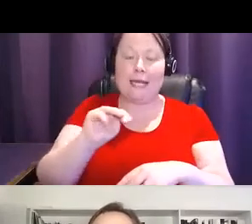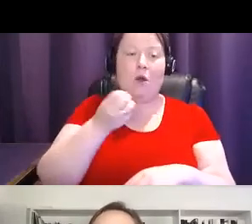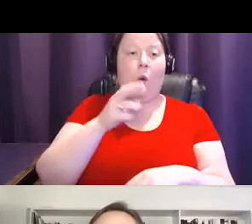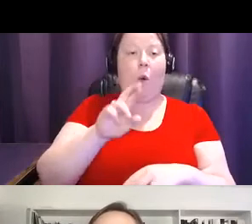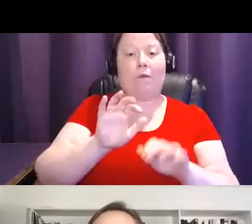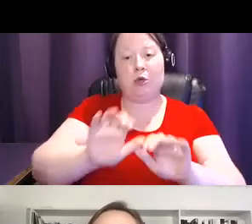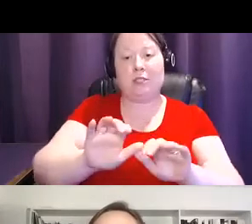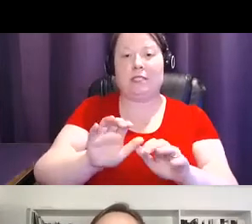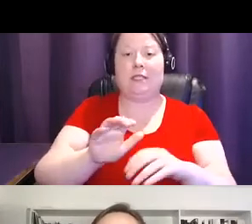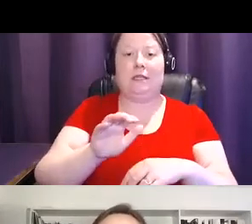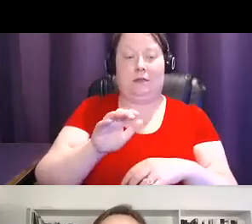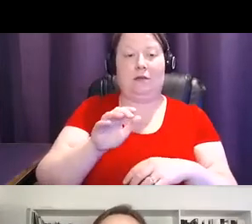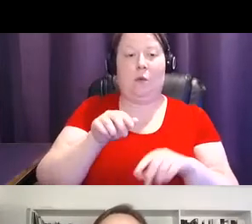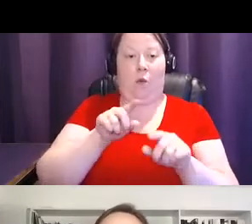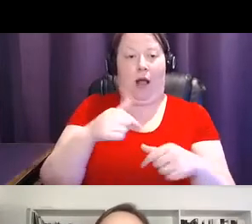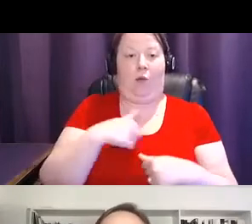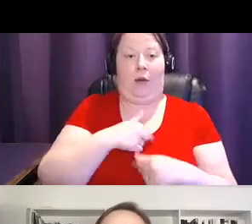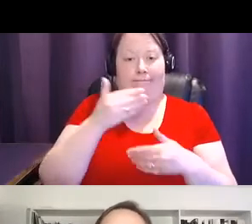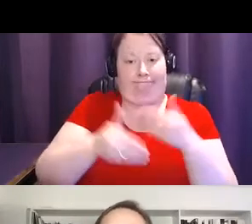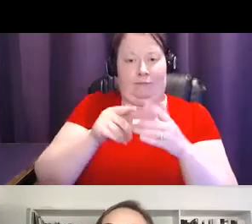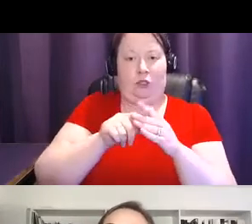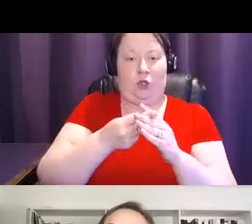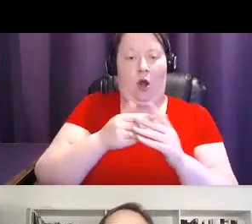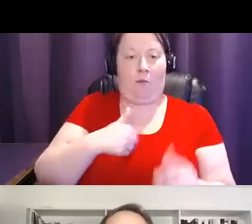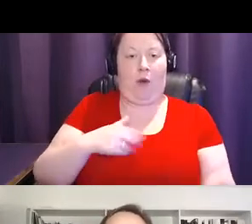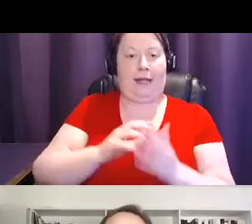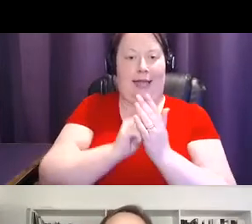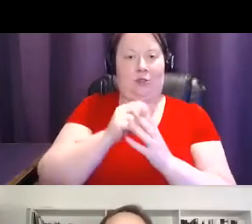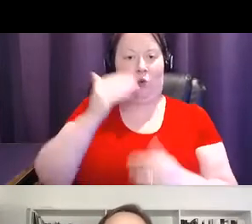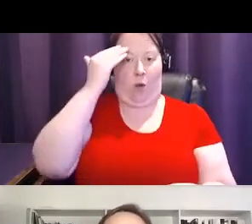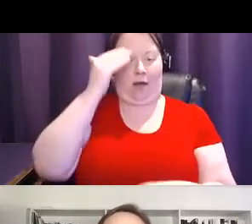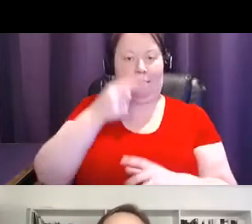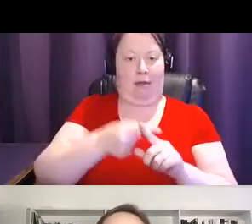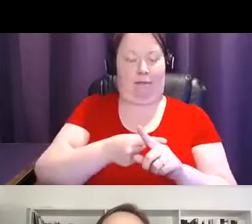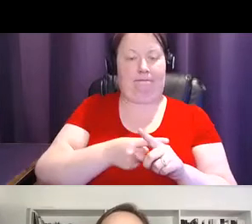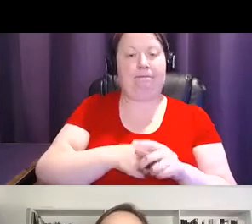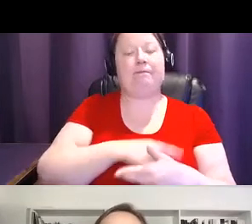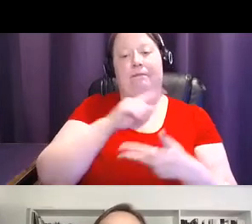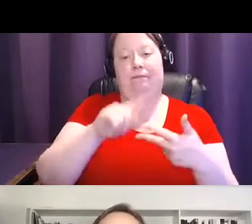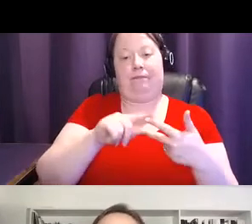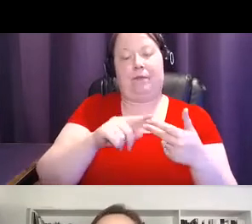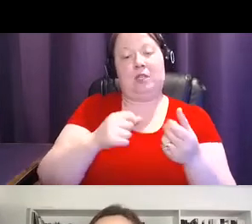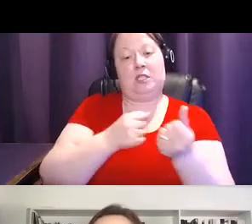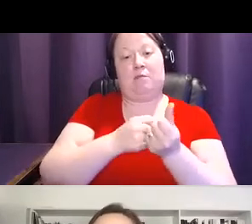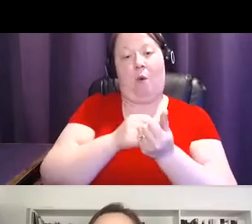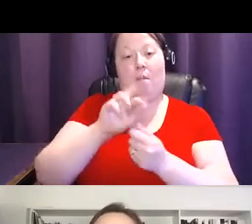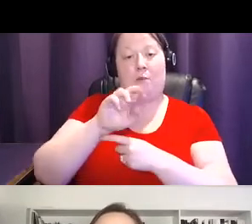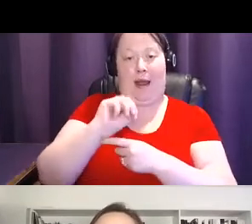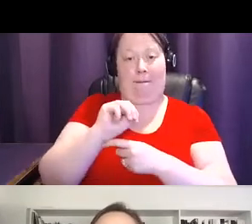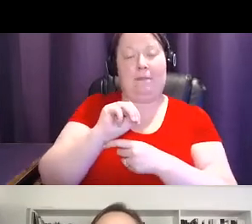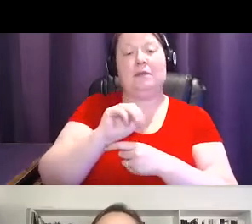launch into Breast Cancer Awareness Month. The second thing is to support Brem, as Cheryl just mentioned, every dollar counts.